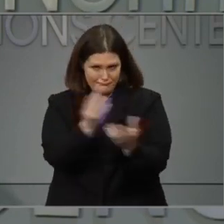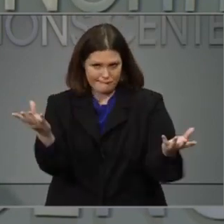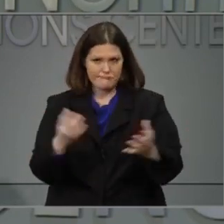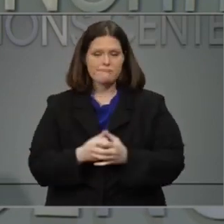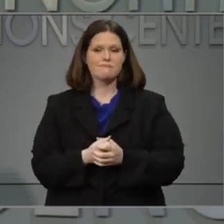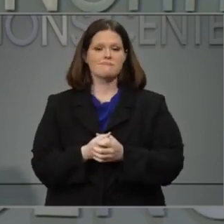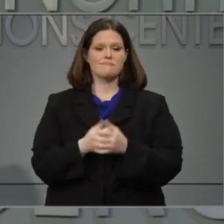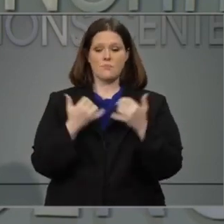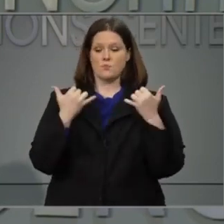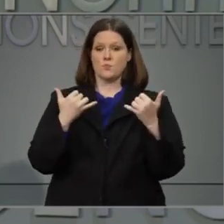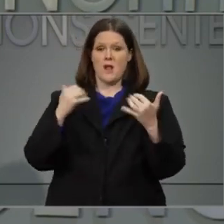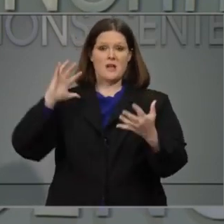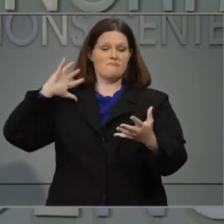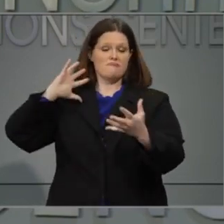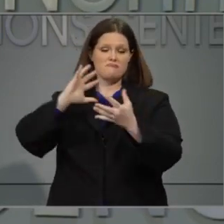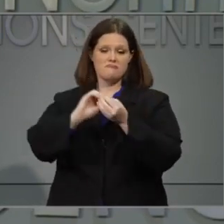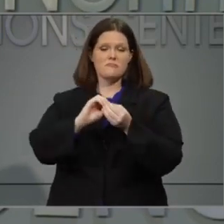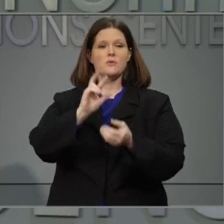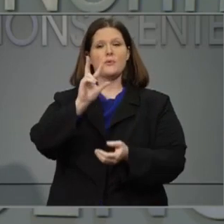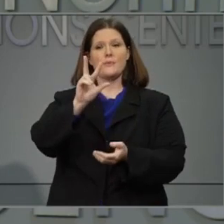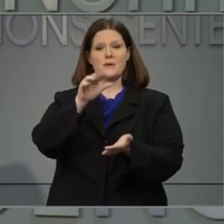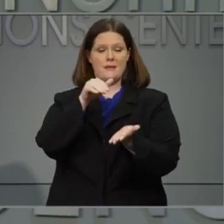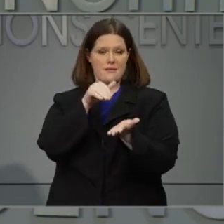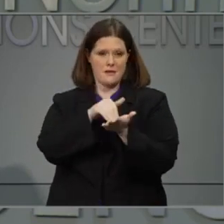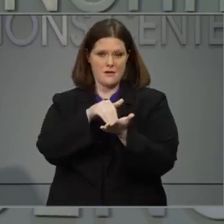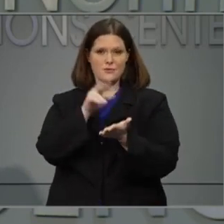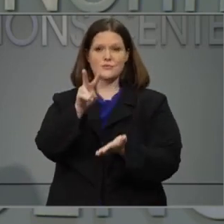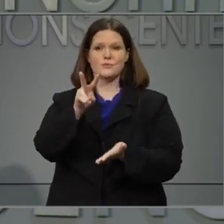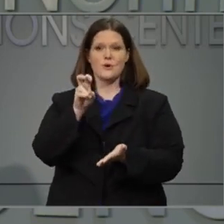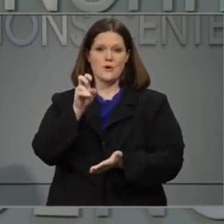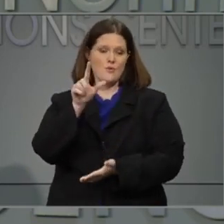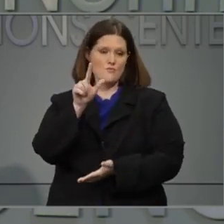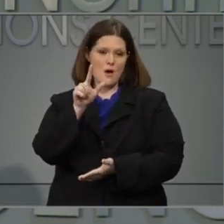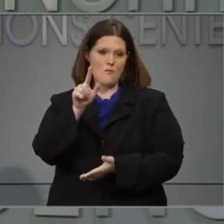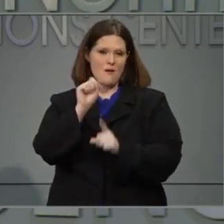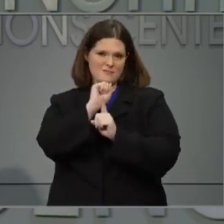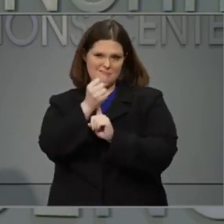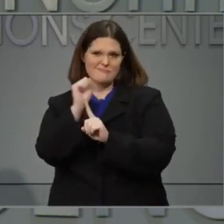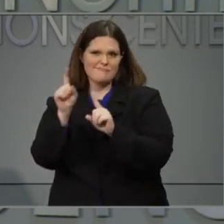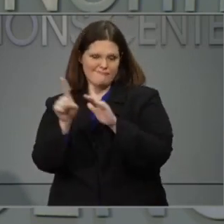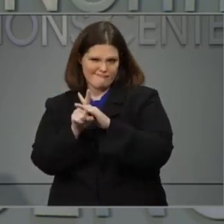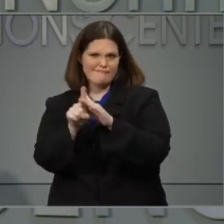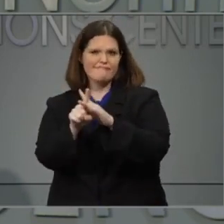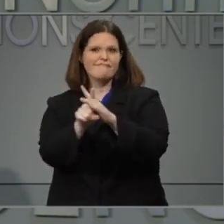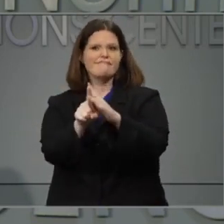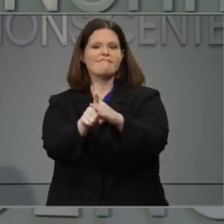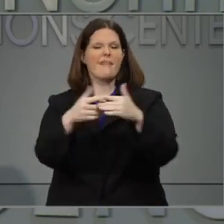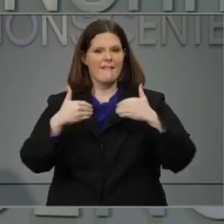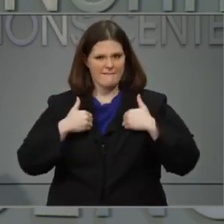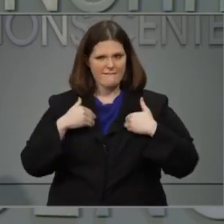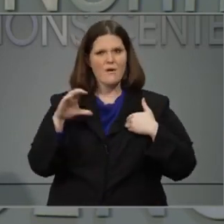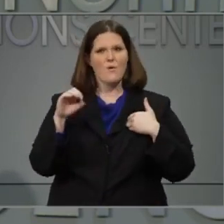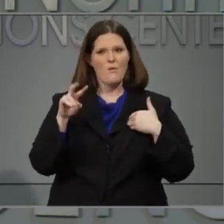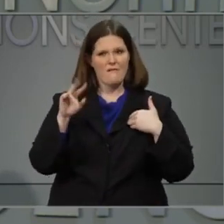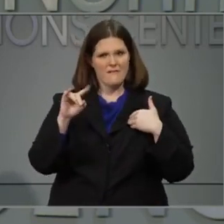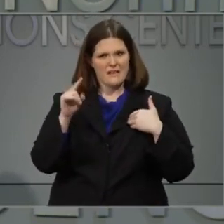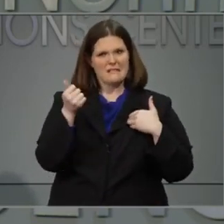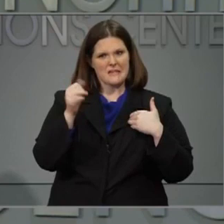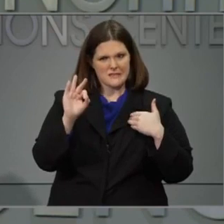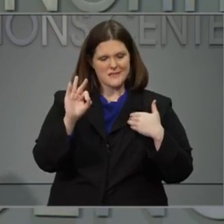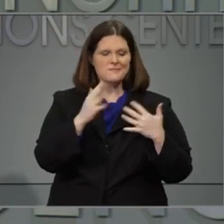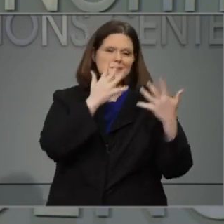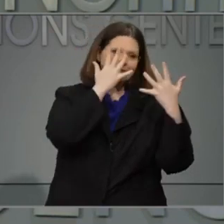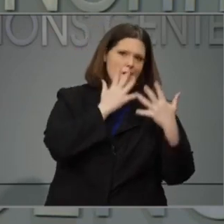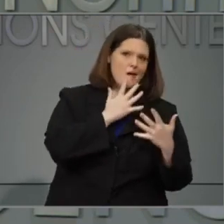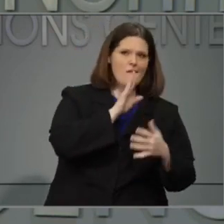As of today we have 3,221 cases and sadly 46 deaths.